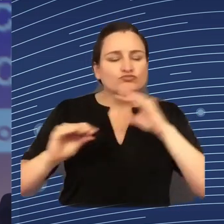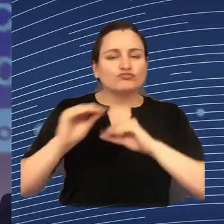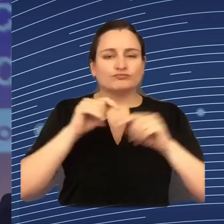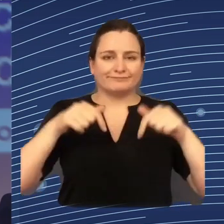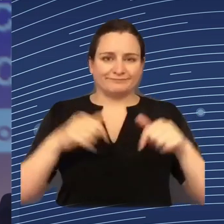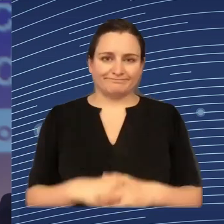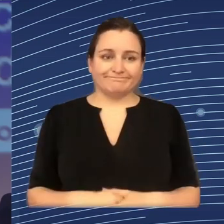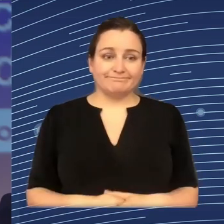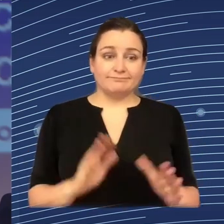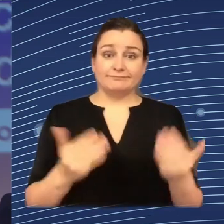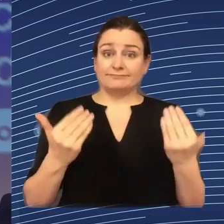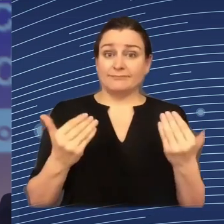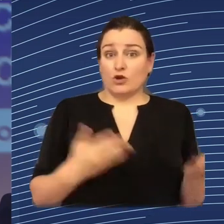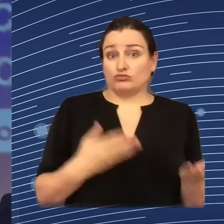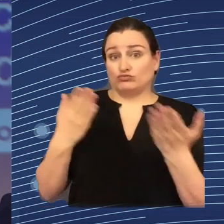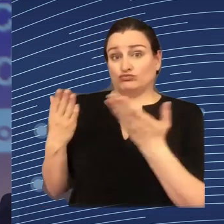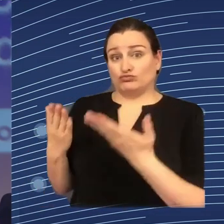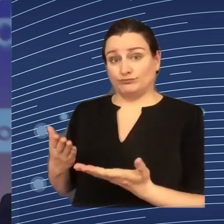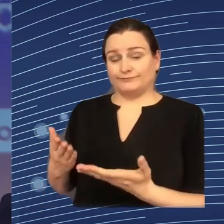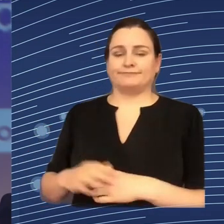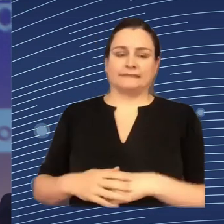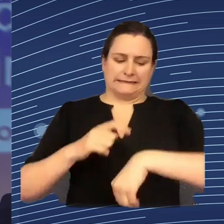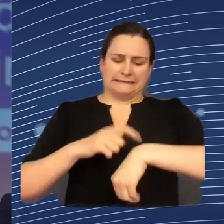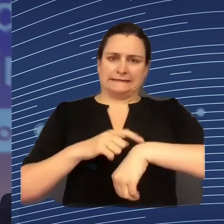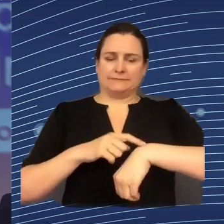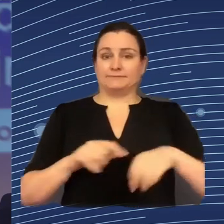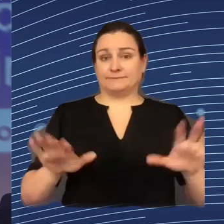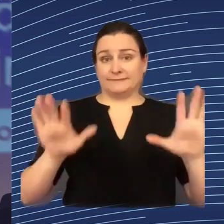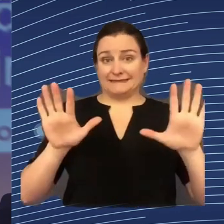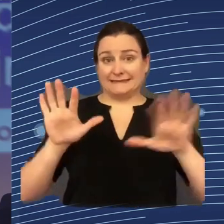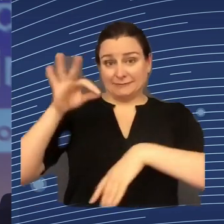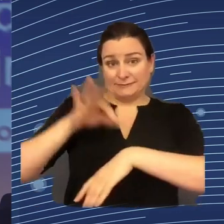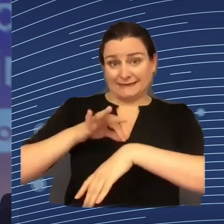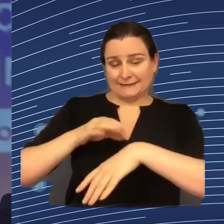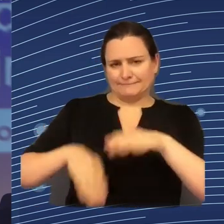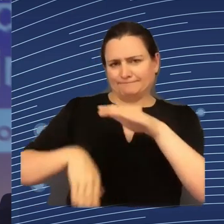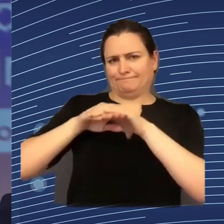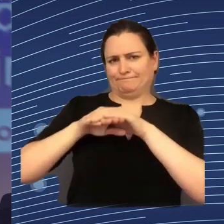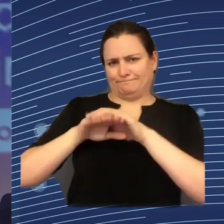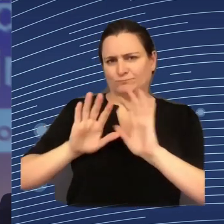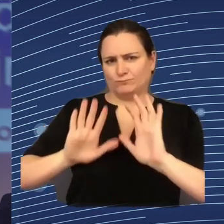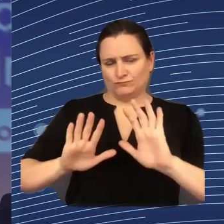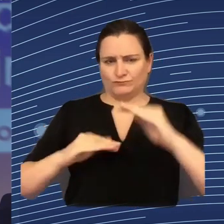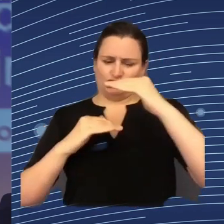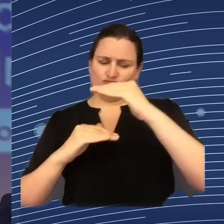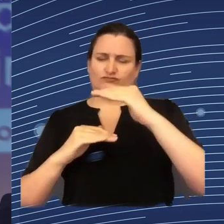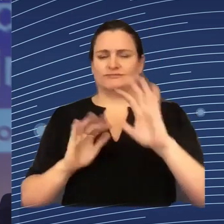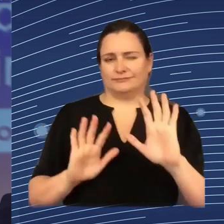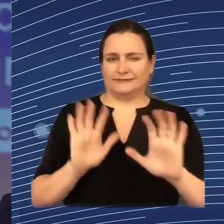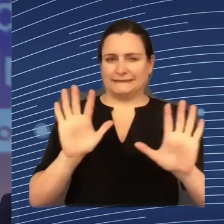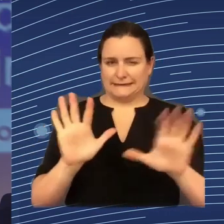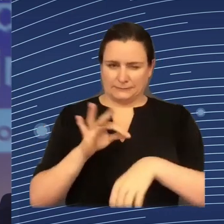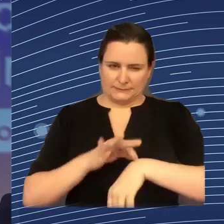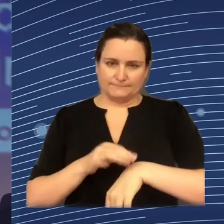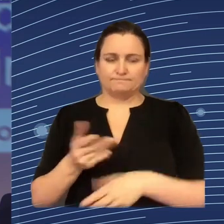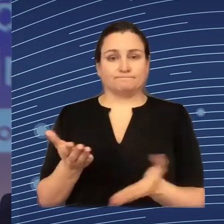guide us in 10 minutes or as much as possible within 10 minutes on explaining to